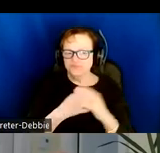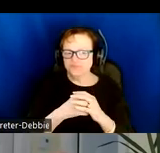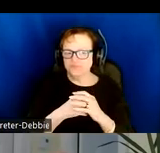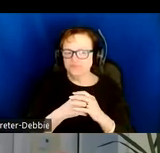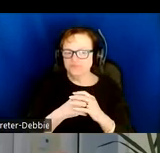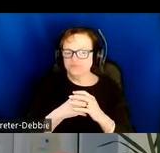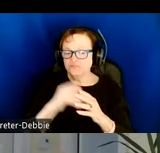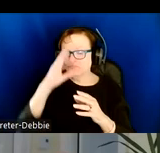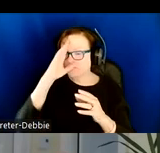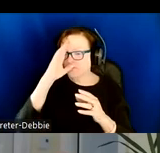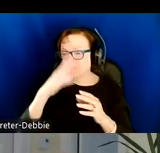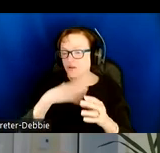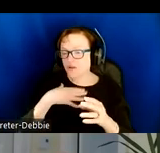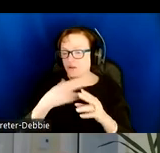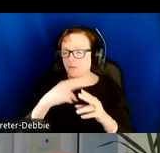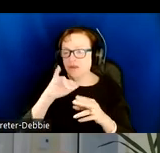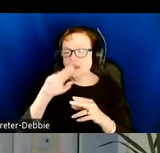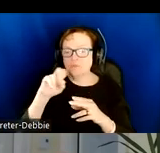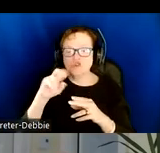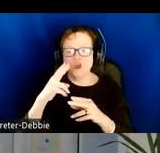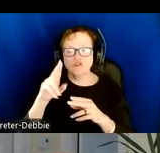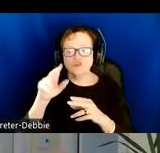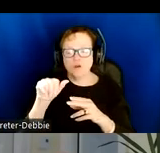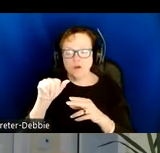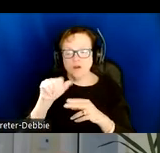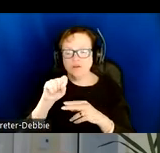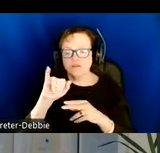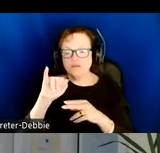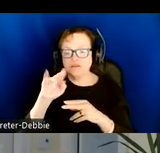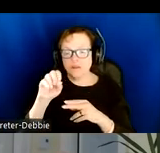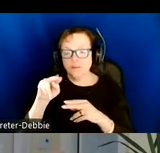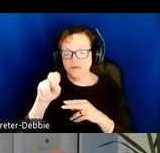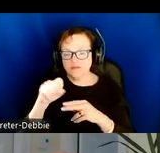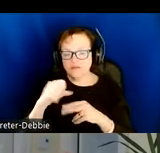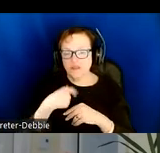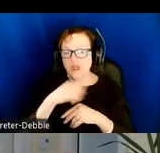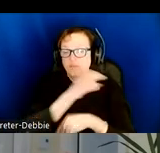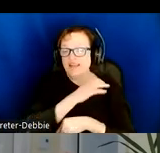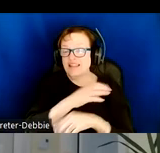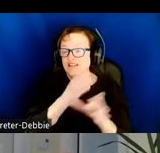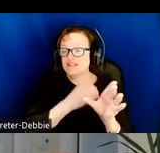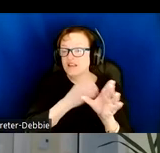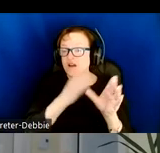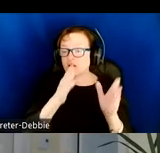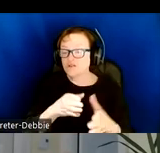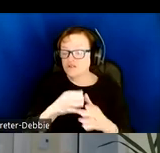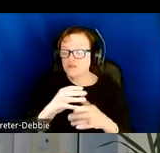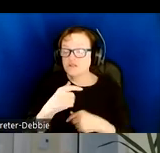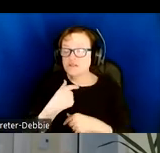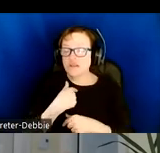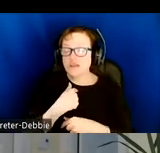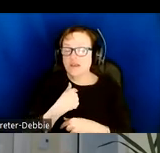Hello, my name is Joshua Simmons. I am a clinical psychologist. I am